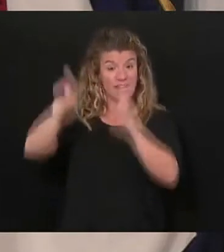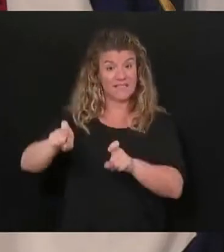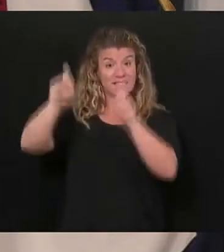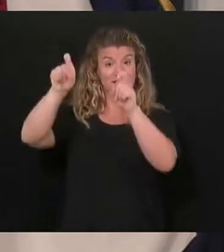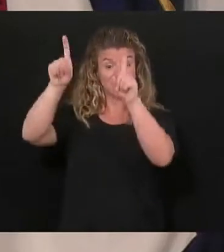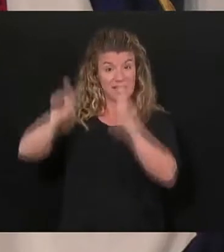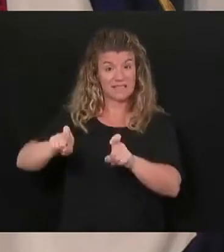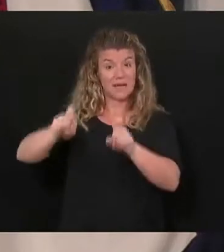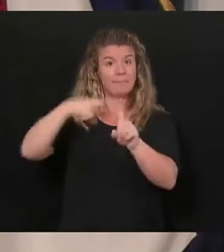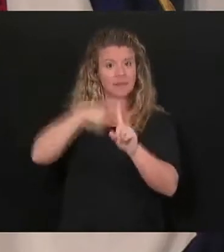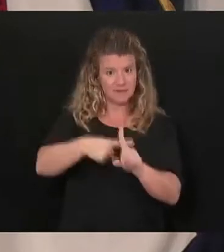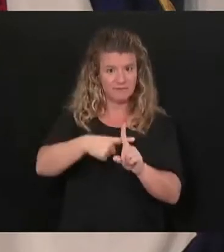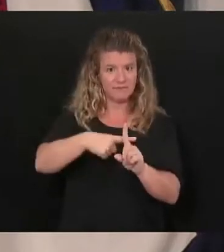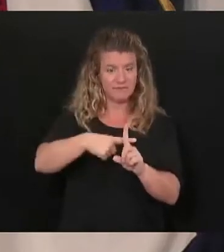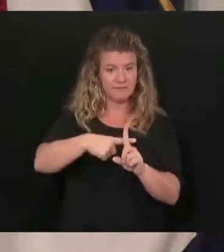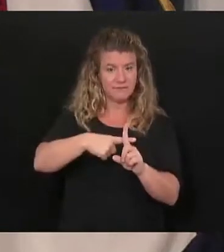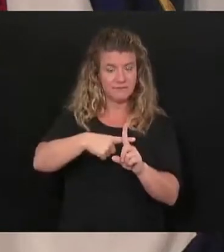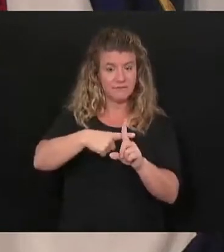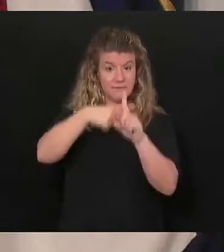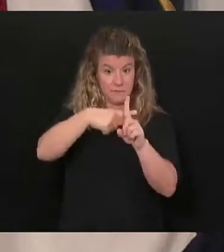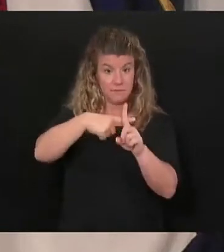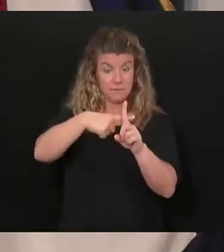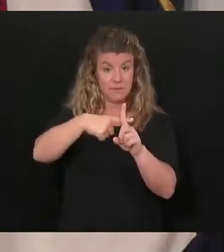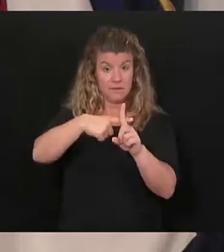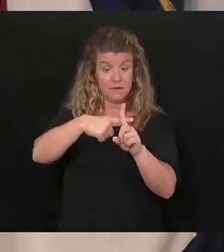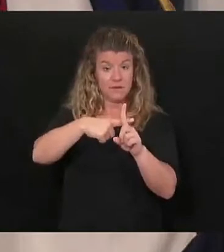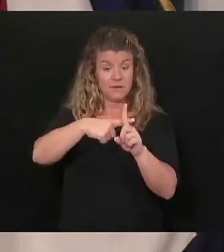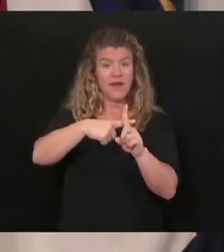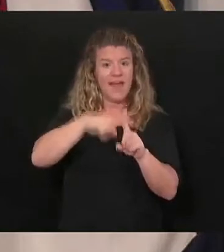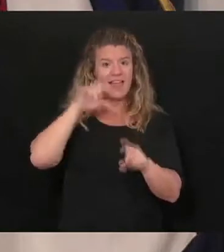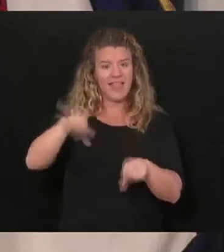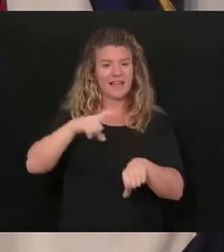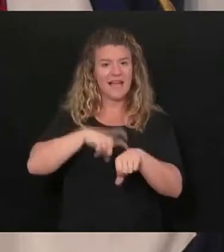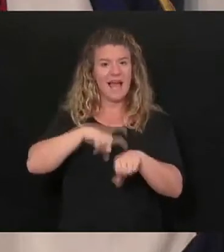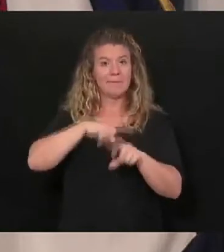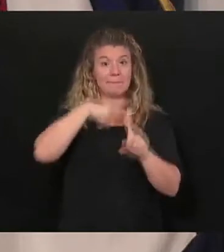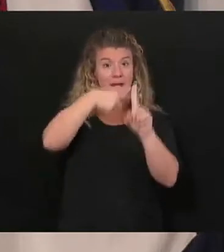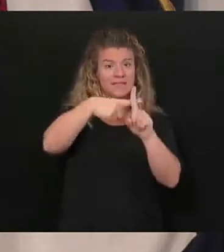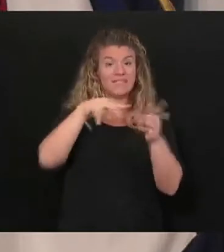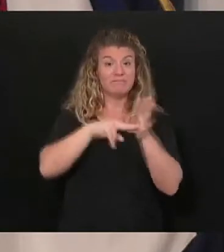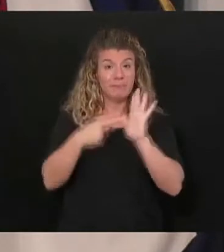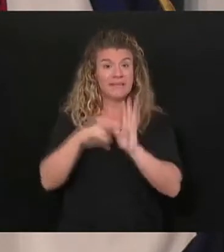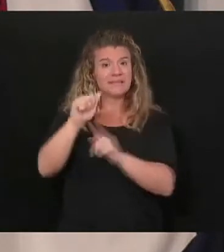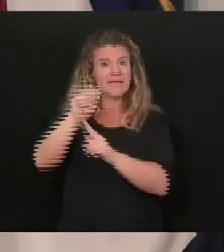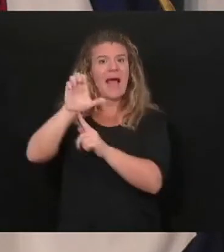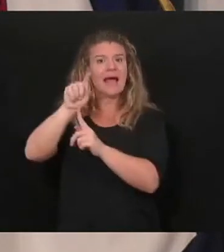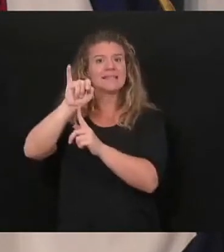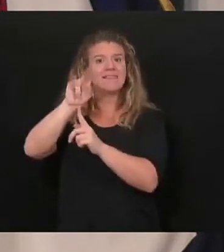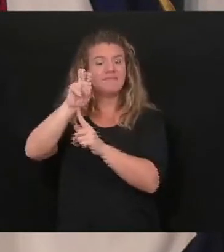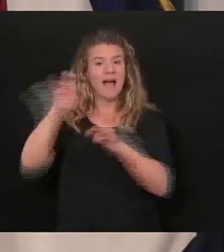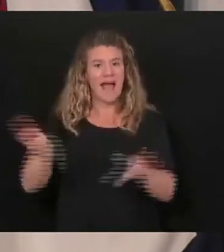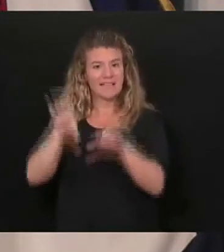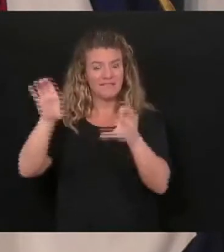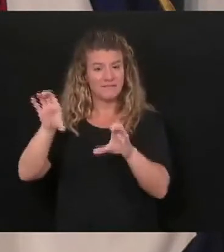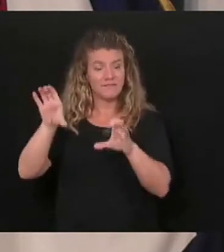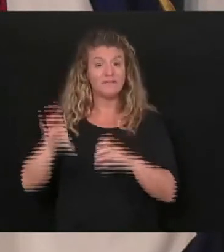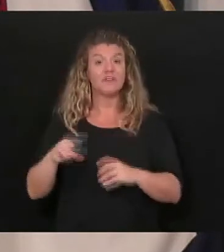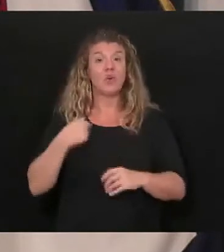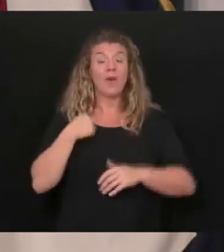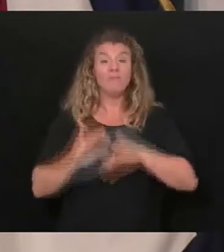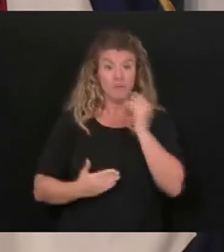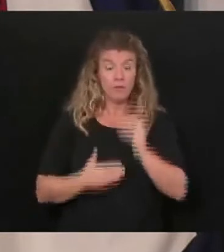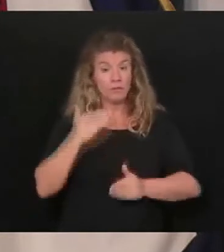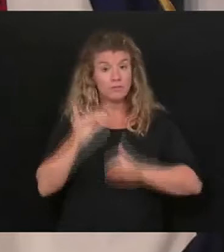tested positive. At that point in time, they became active. And then, as we went forward and everything,